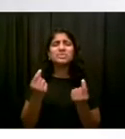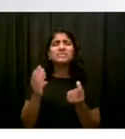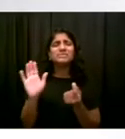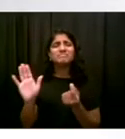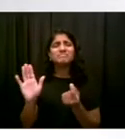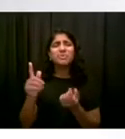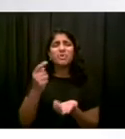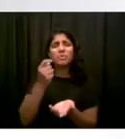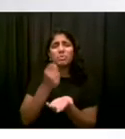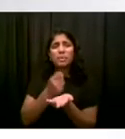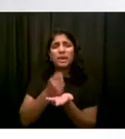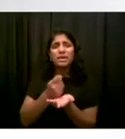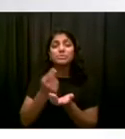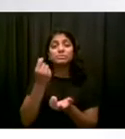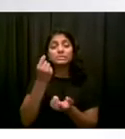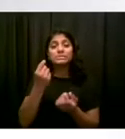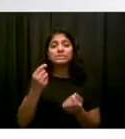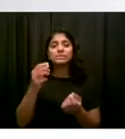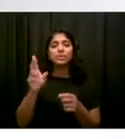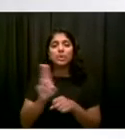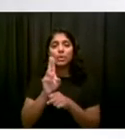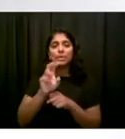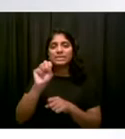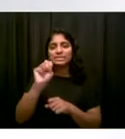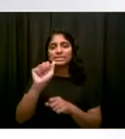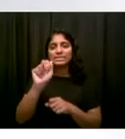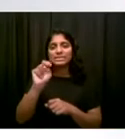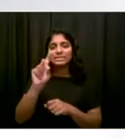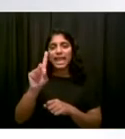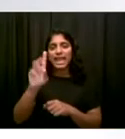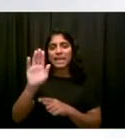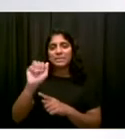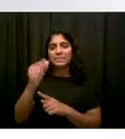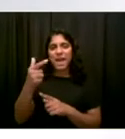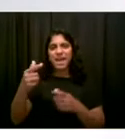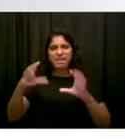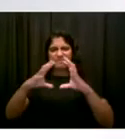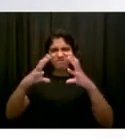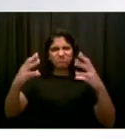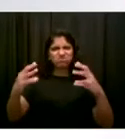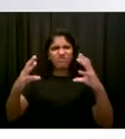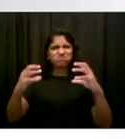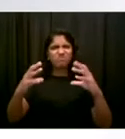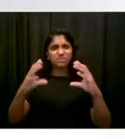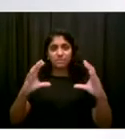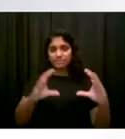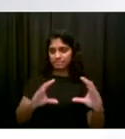fracture would heal. And I always wondered if they got the sand from the beach itself at Coney Island.